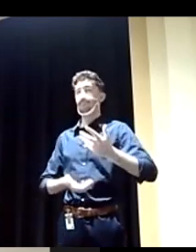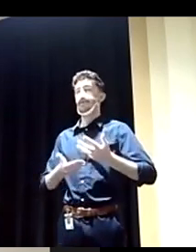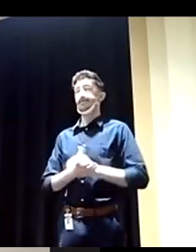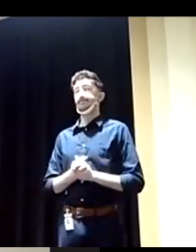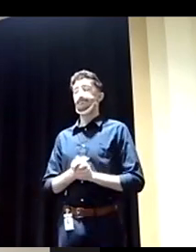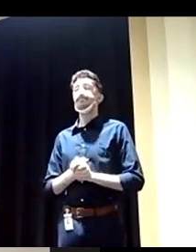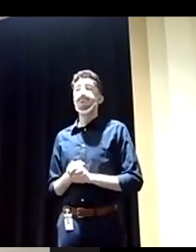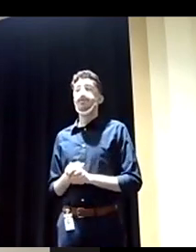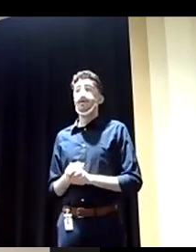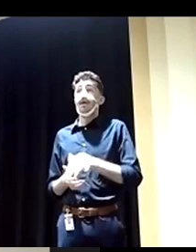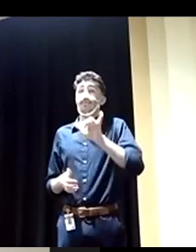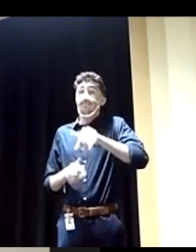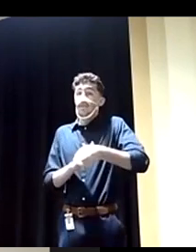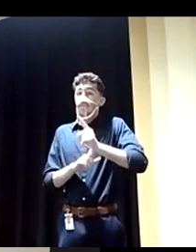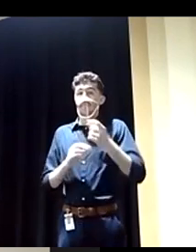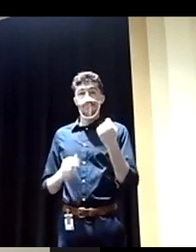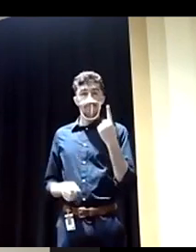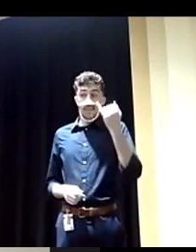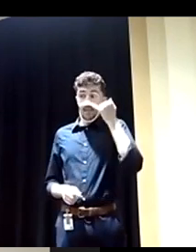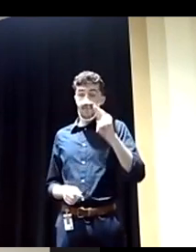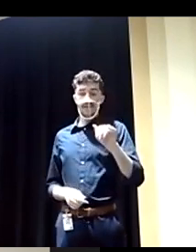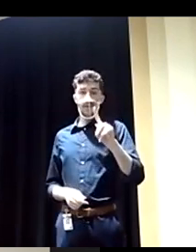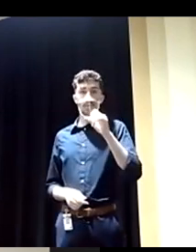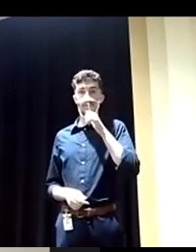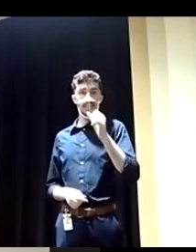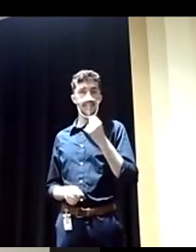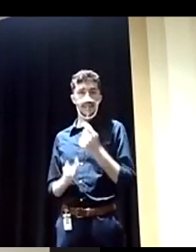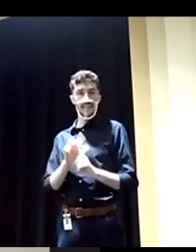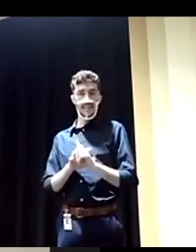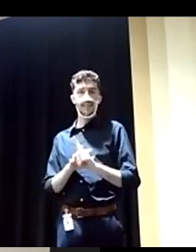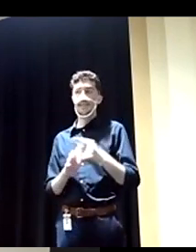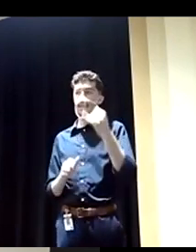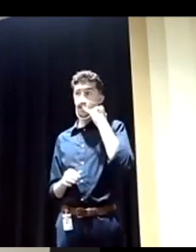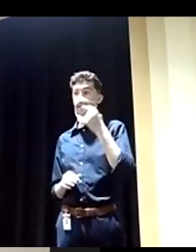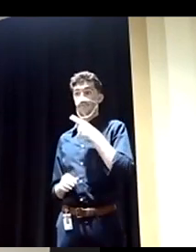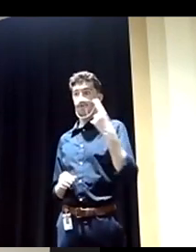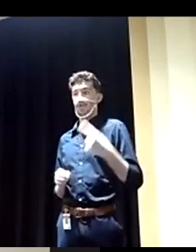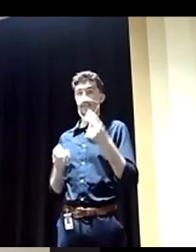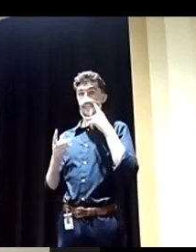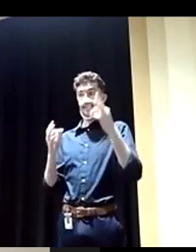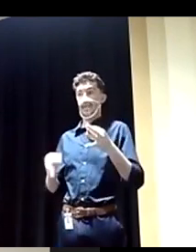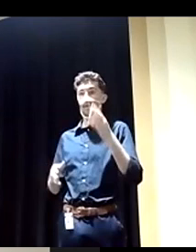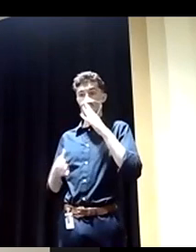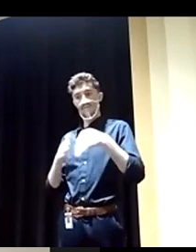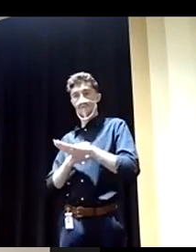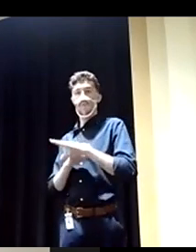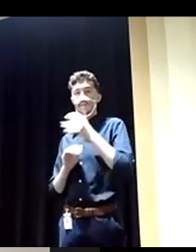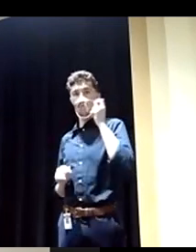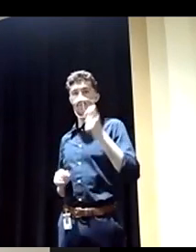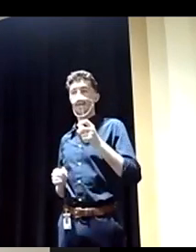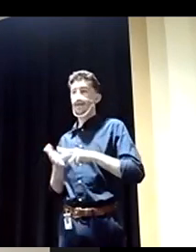moment where if we didn't have NATO and Russia invaded, we would be in a much different position.